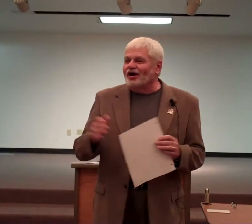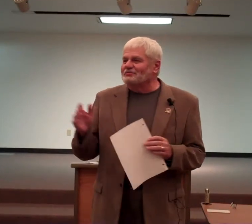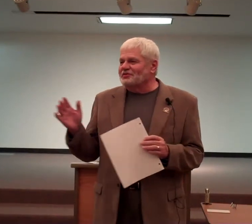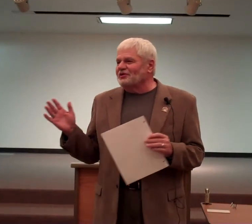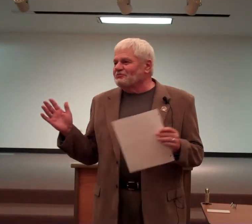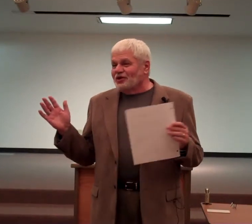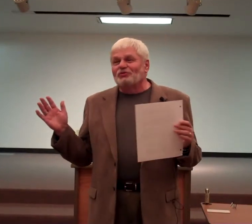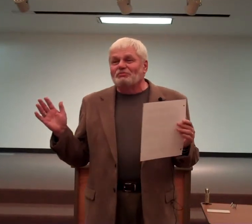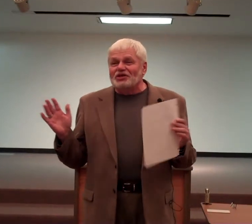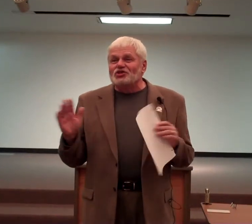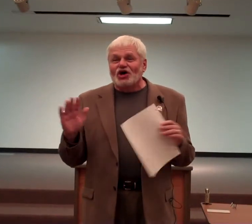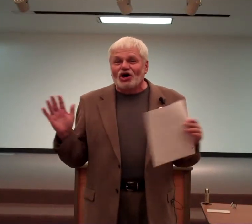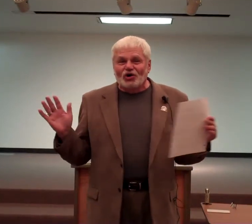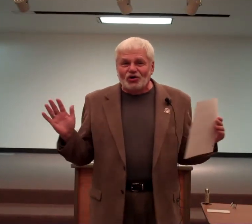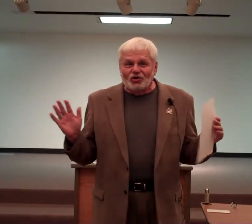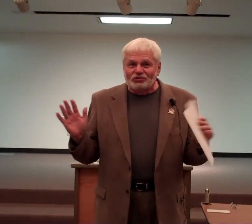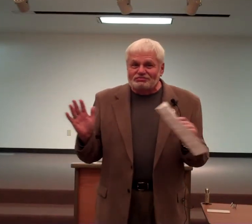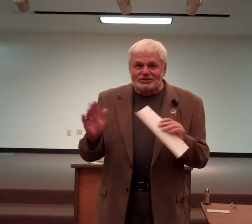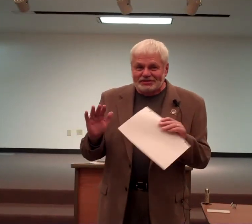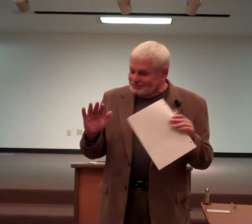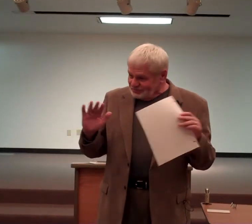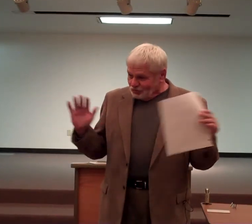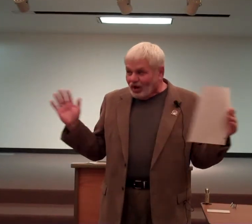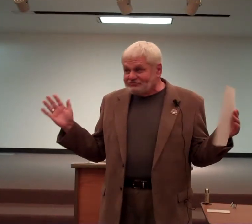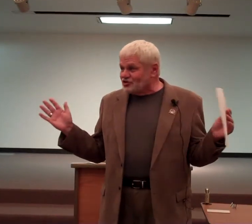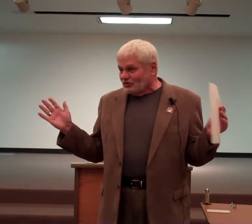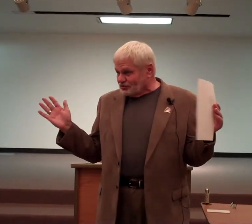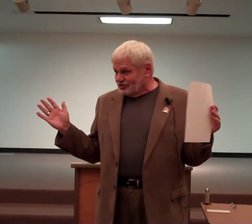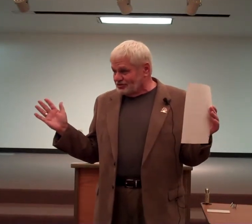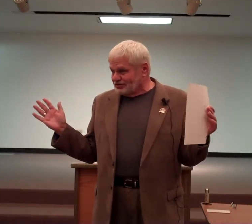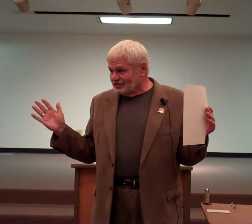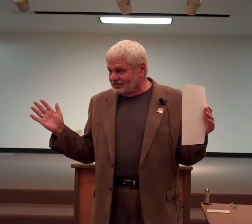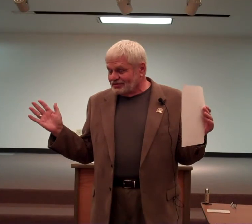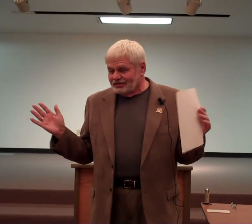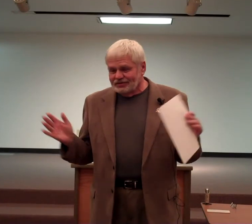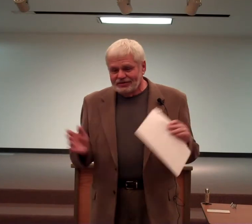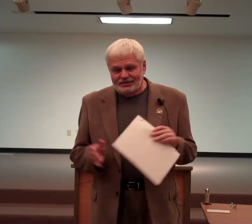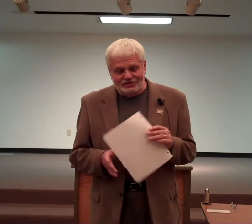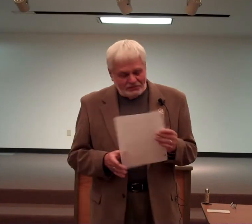There are, there will be no wife jokes.